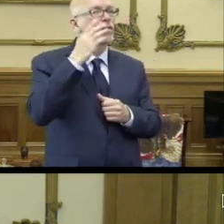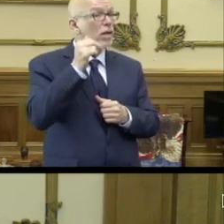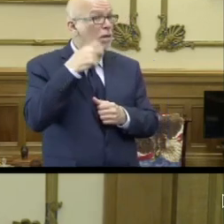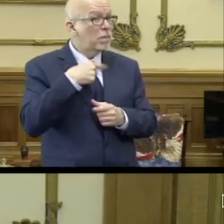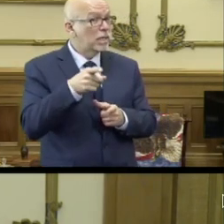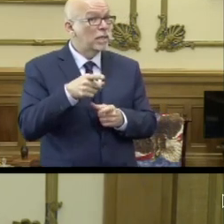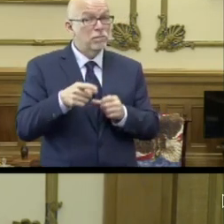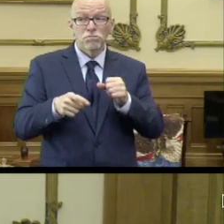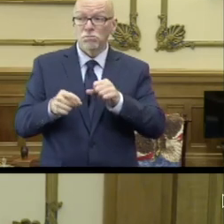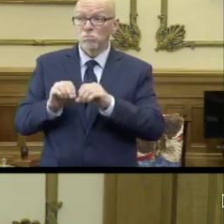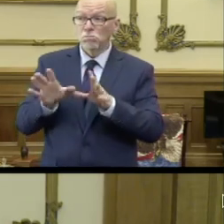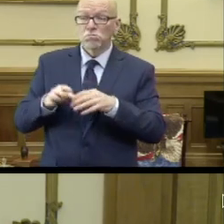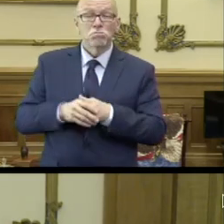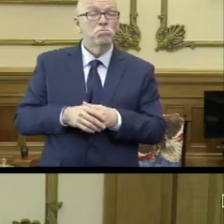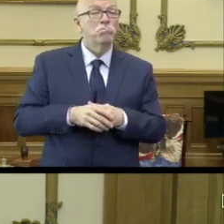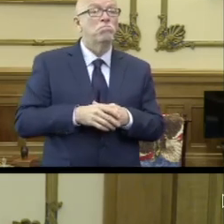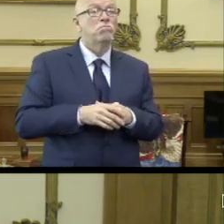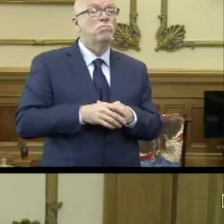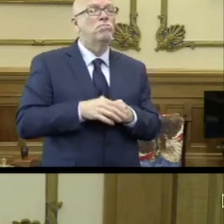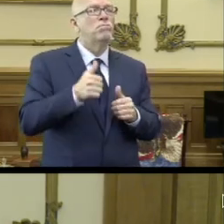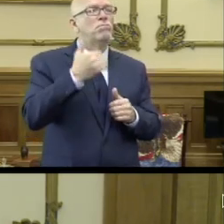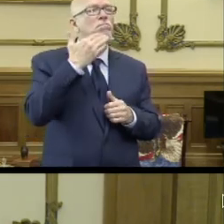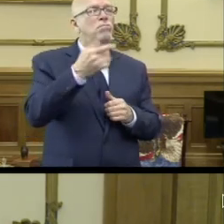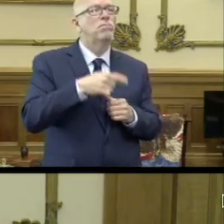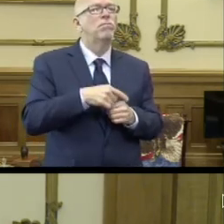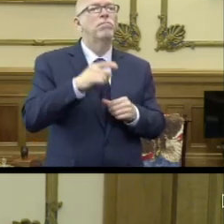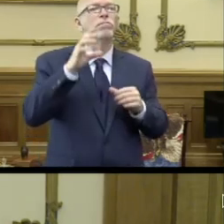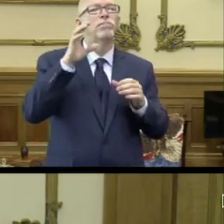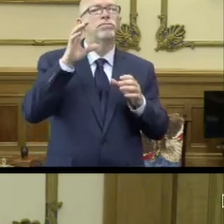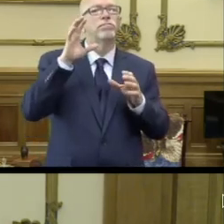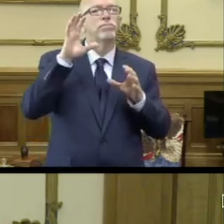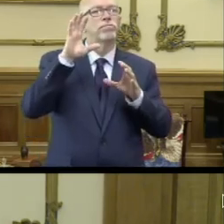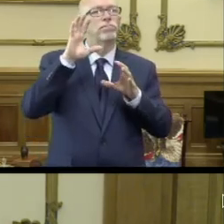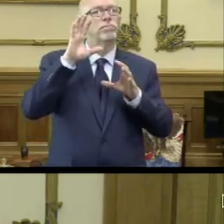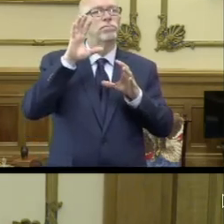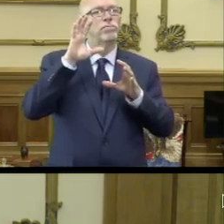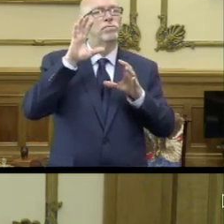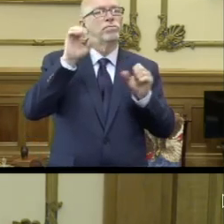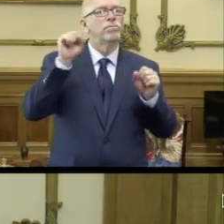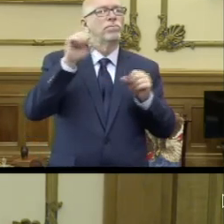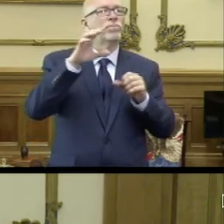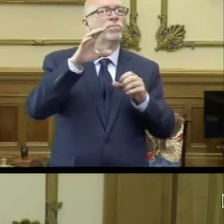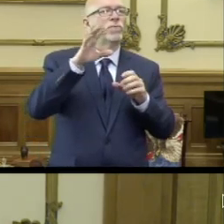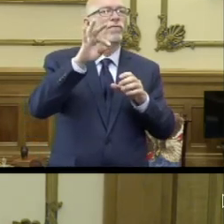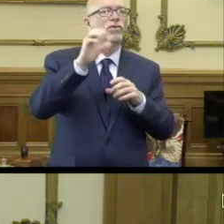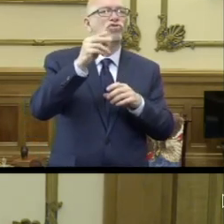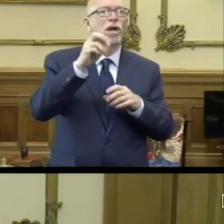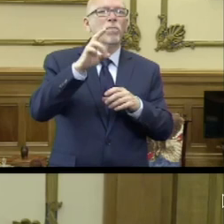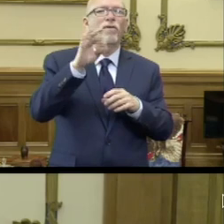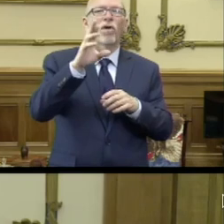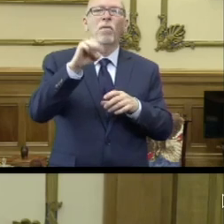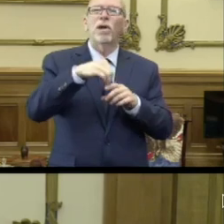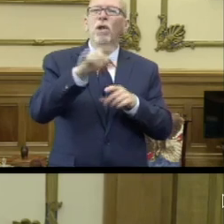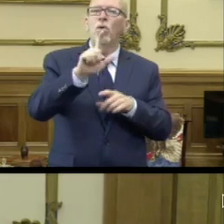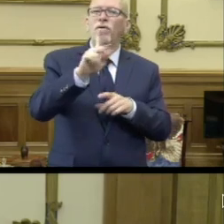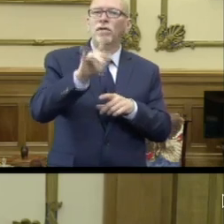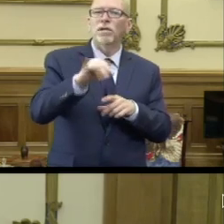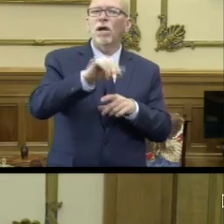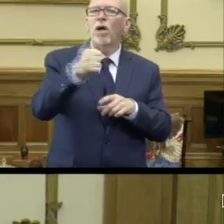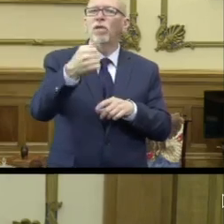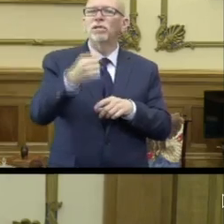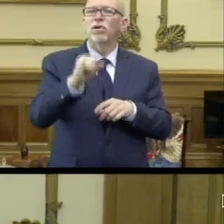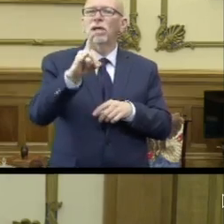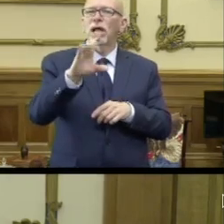hear me? I can. Loud and clear. Thank you. The president of Greater Louisville Inc., the Chamber of Commerce for Louisville and a number of southern Indiana